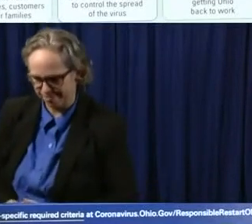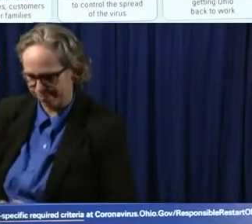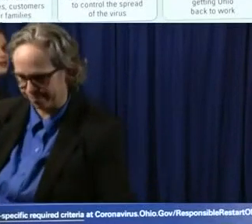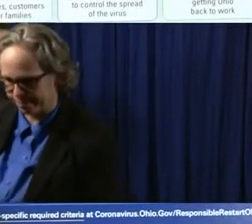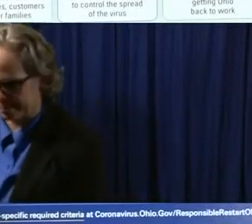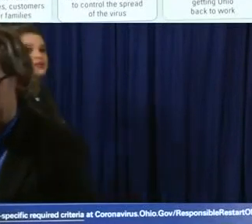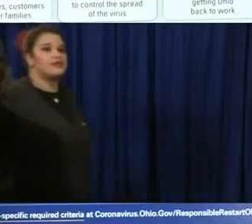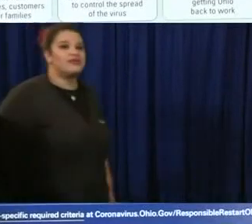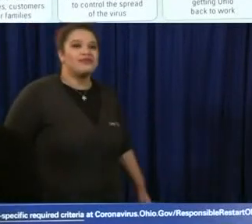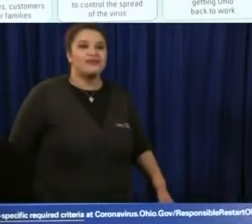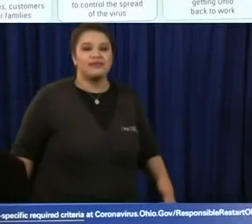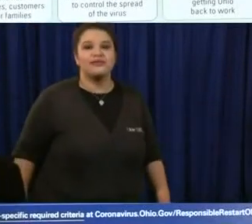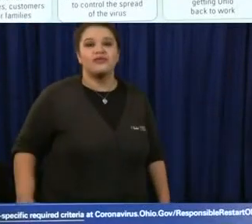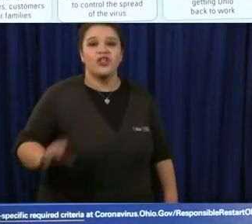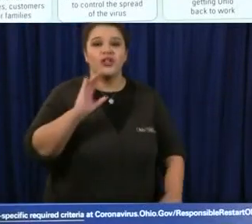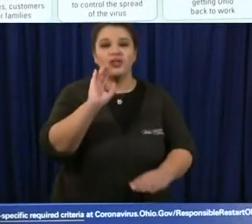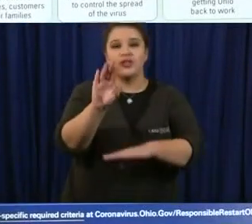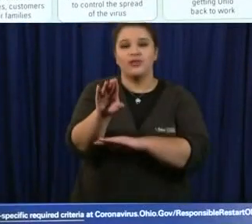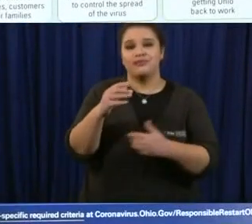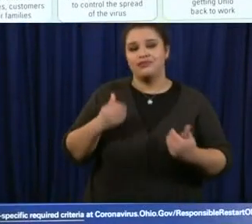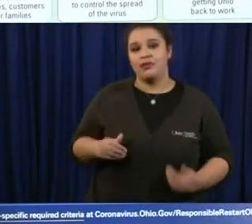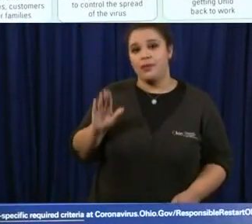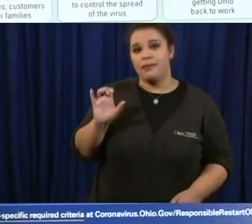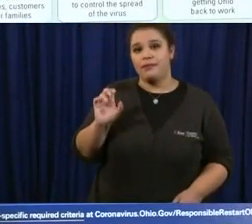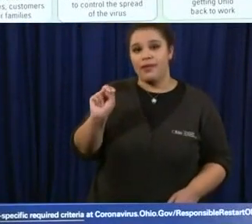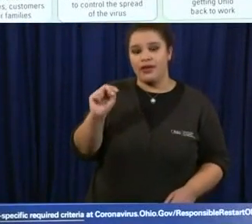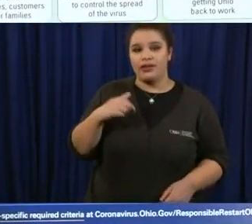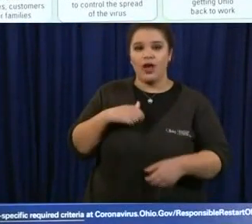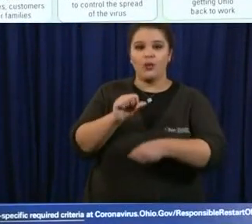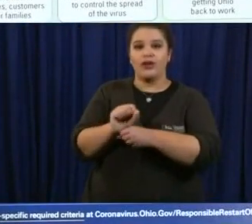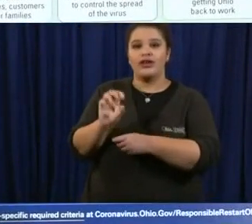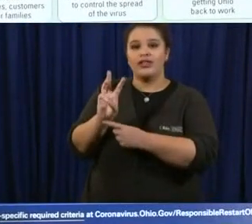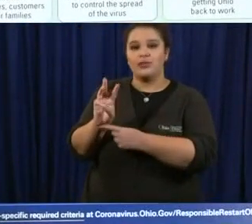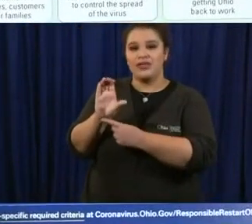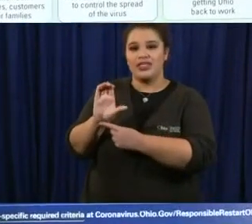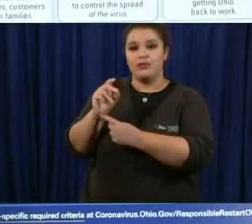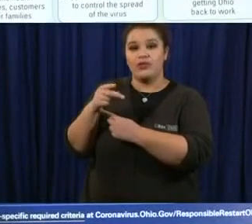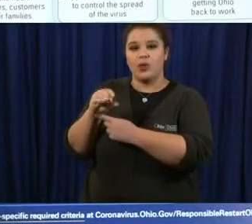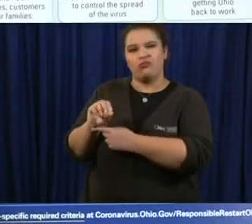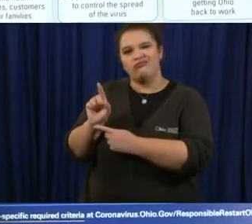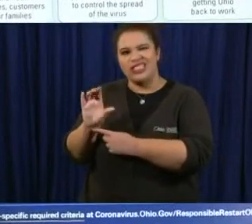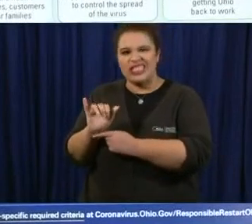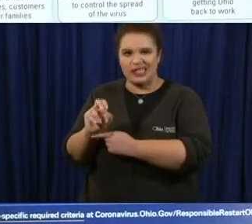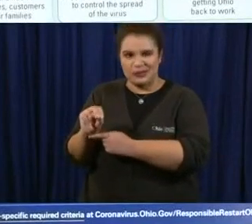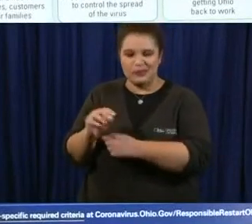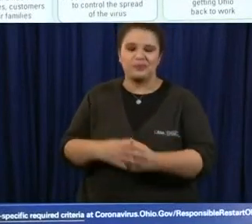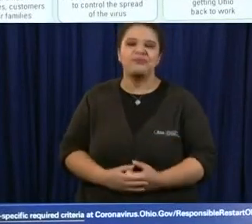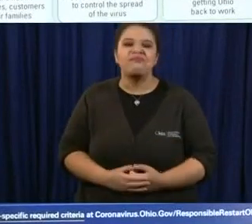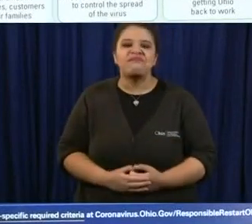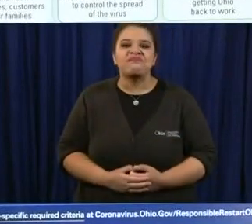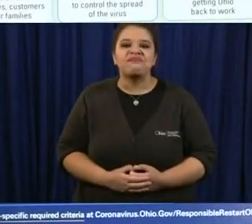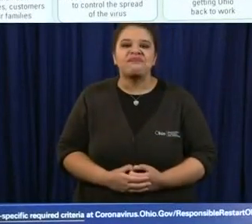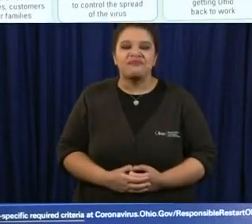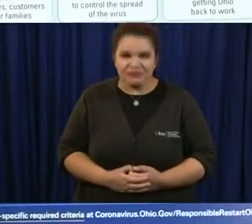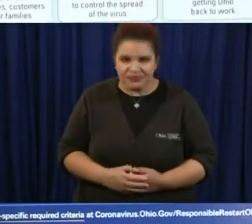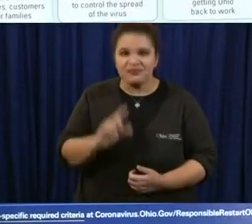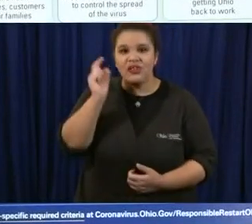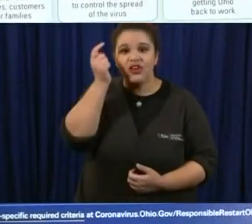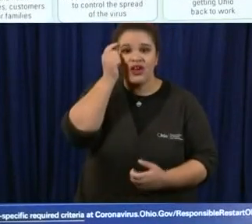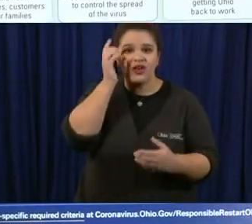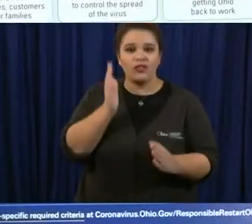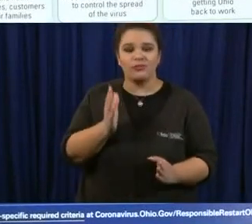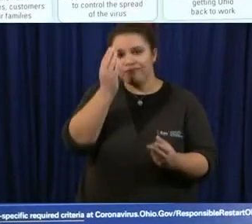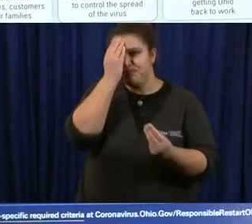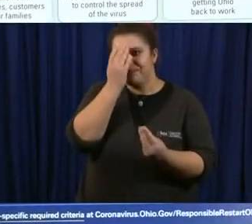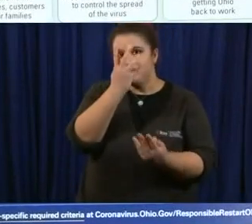good afternoon ben schwartz with wcpo in cincinnati um governor dewine we have been getting a lot of questions sent